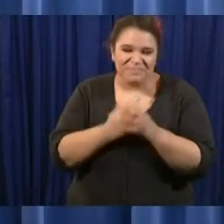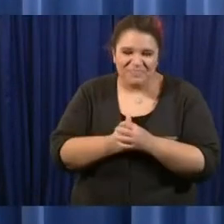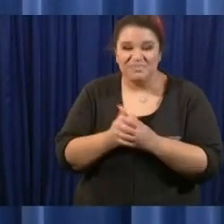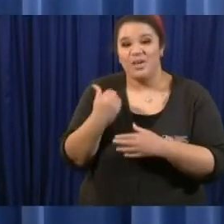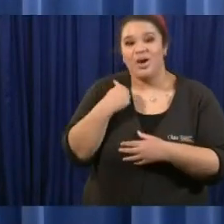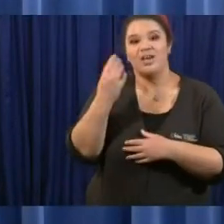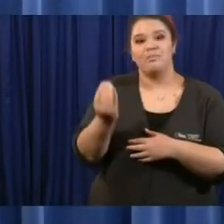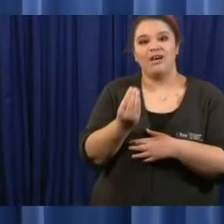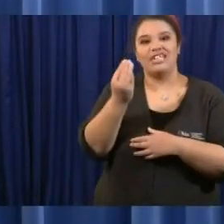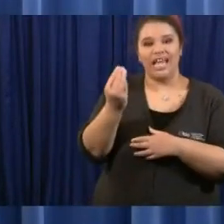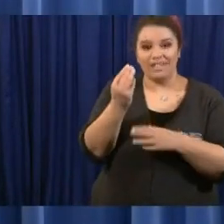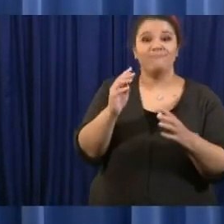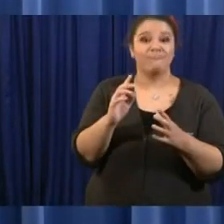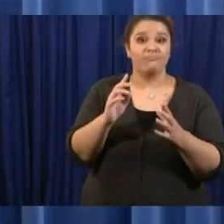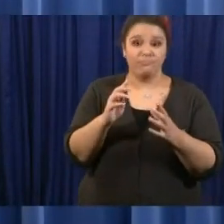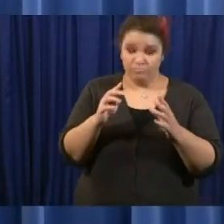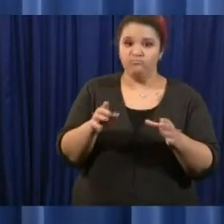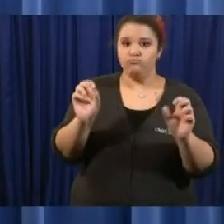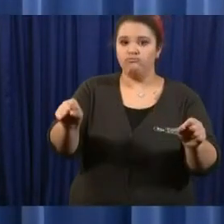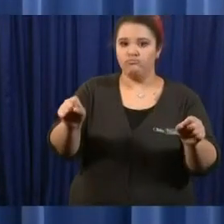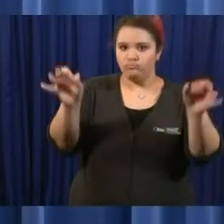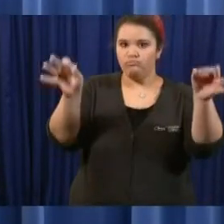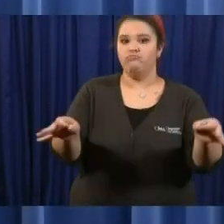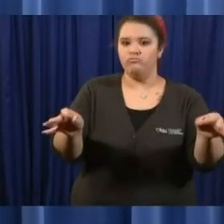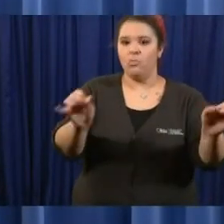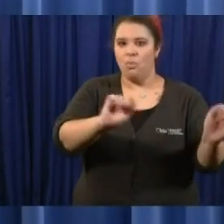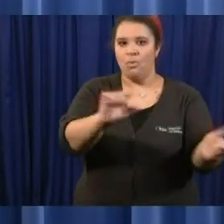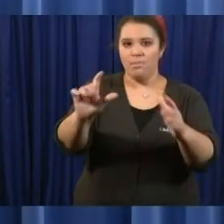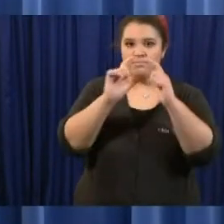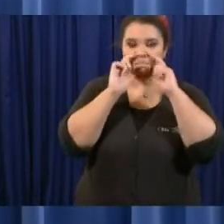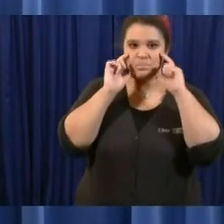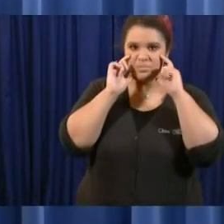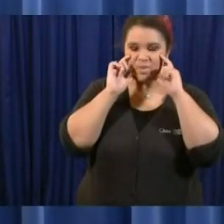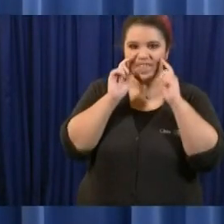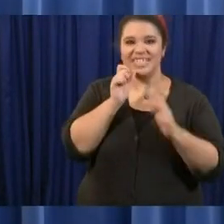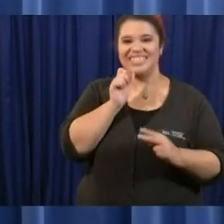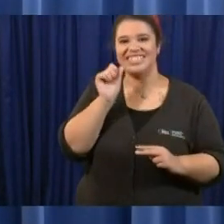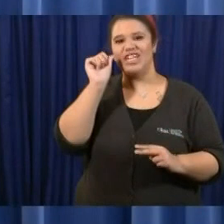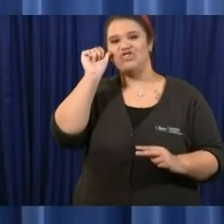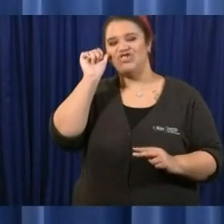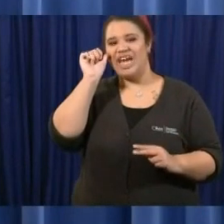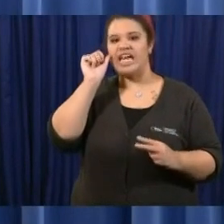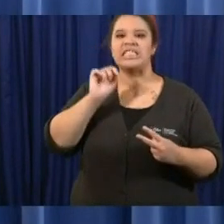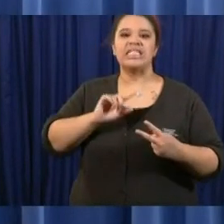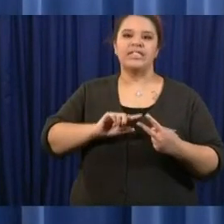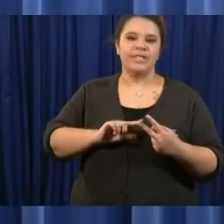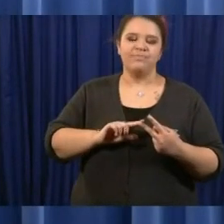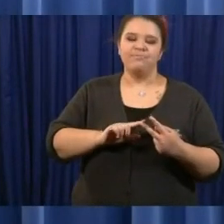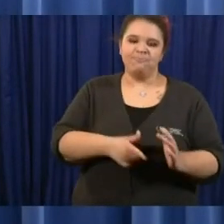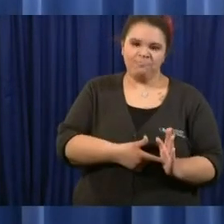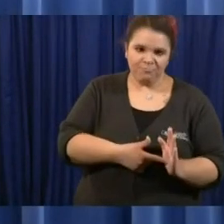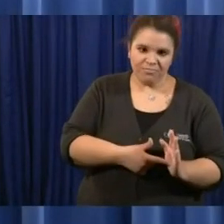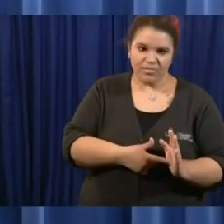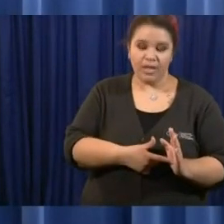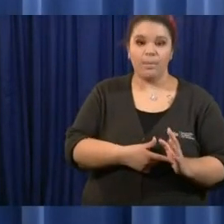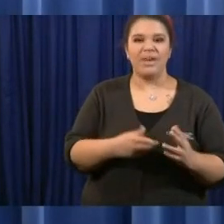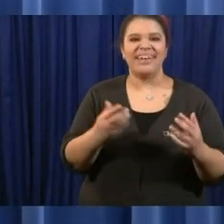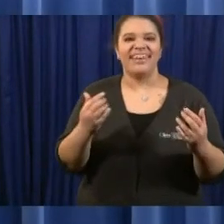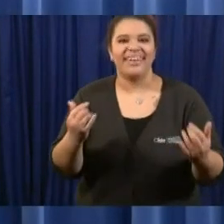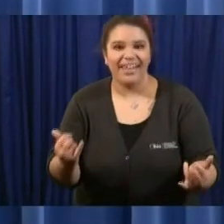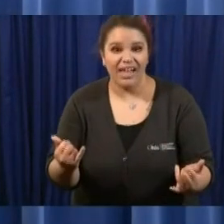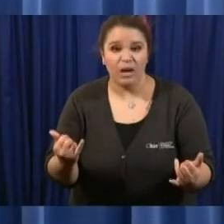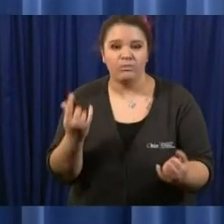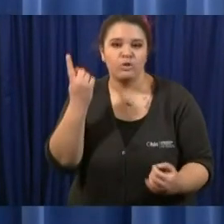reversal kind of came because of public input but what about in the last 24 hours have you heard a backlash from people who were in favor